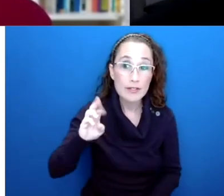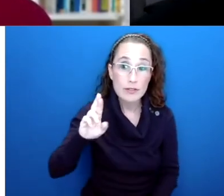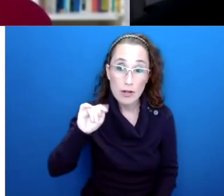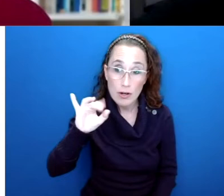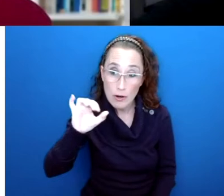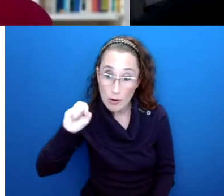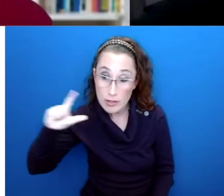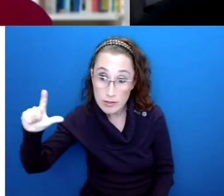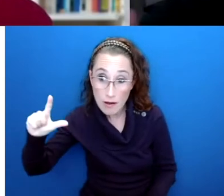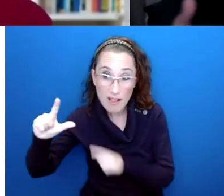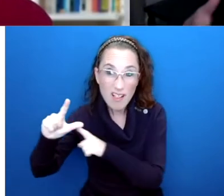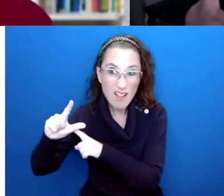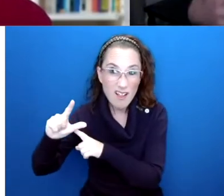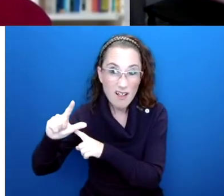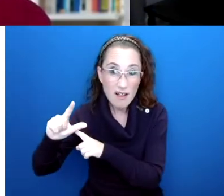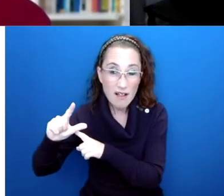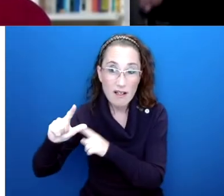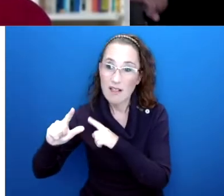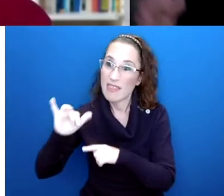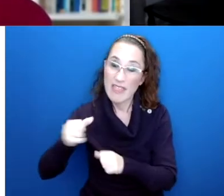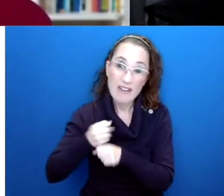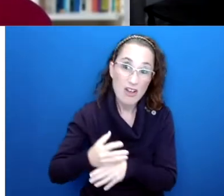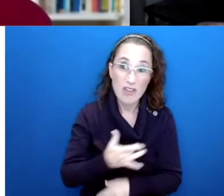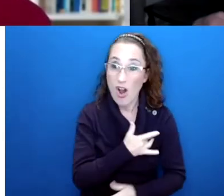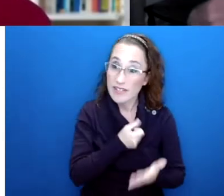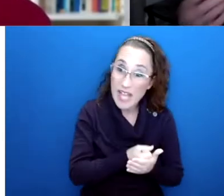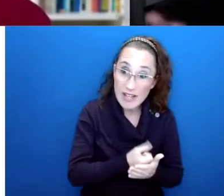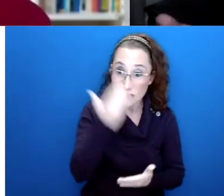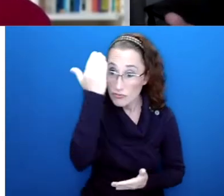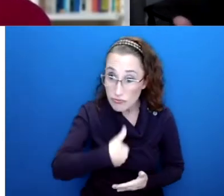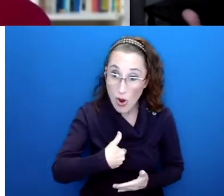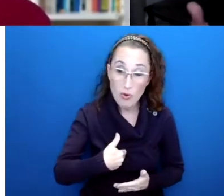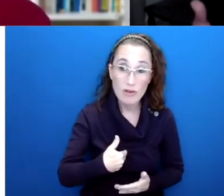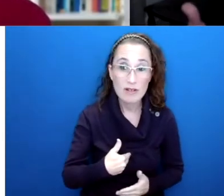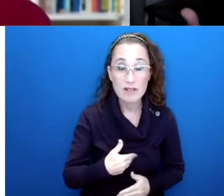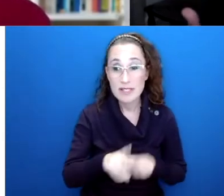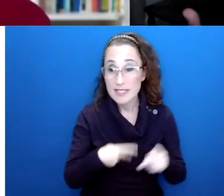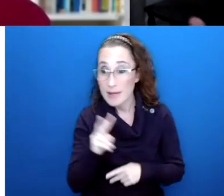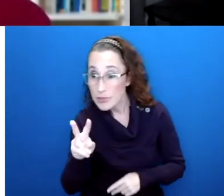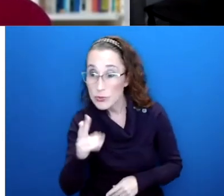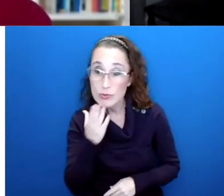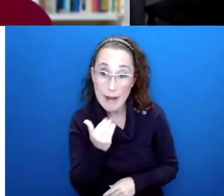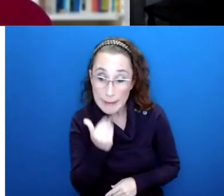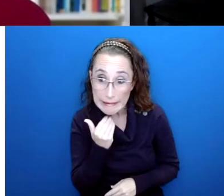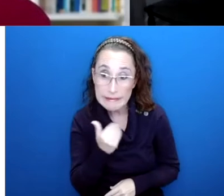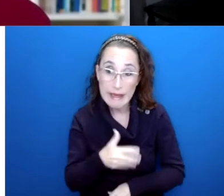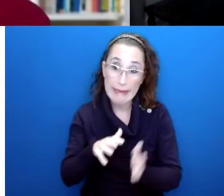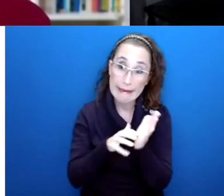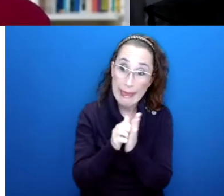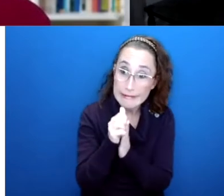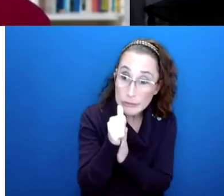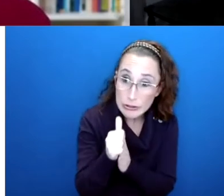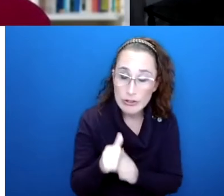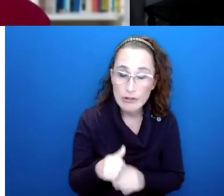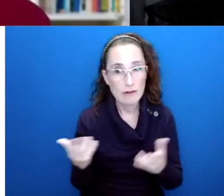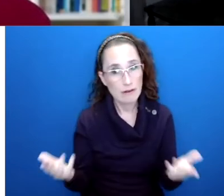all sorts of bad health outcomes from heart attack and stroke to type 2 diabetes and obesity and even cancer. And going to what you were just